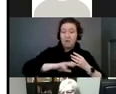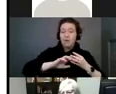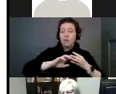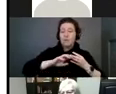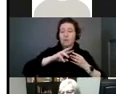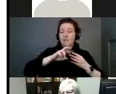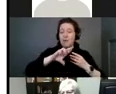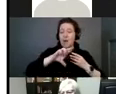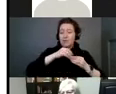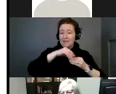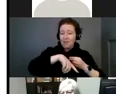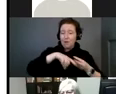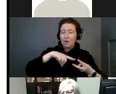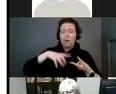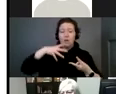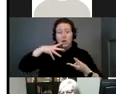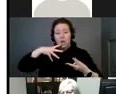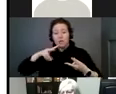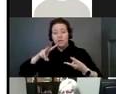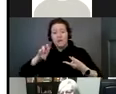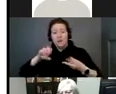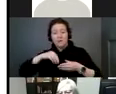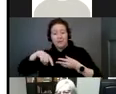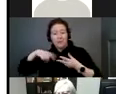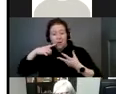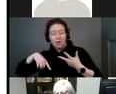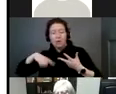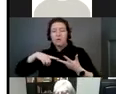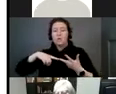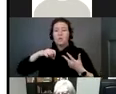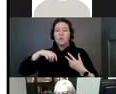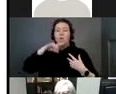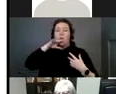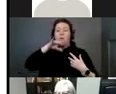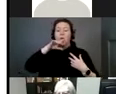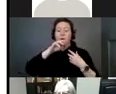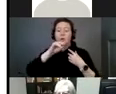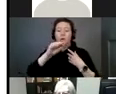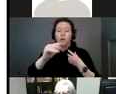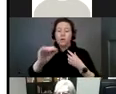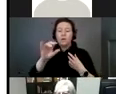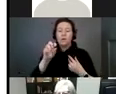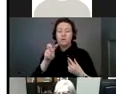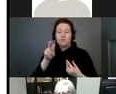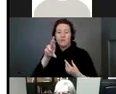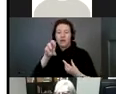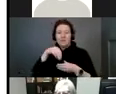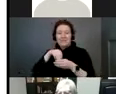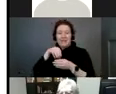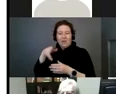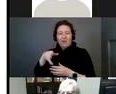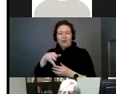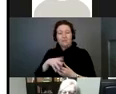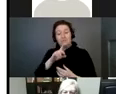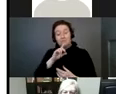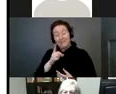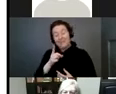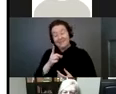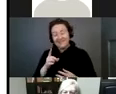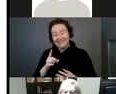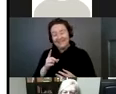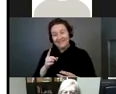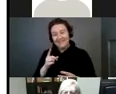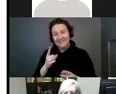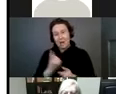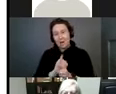That can be through like respiratory droplets. So I feel like this is something that is timely. People are learning